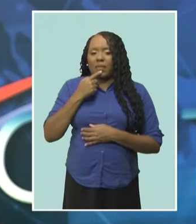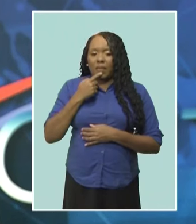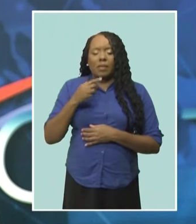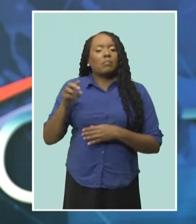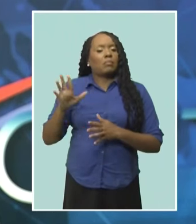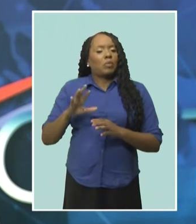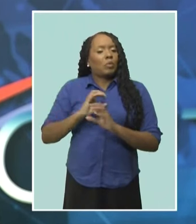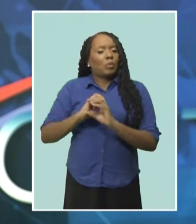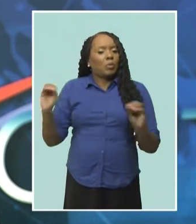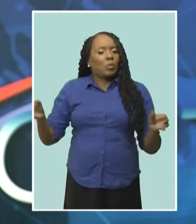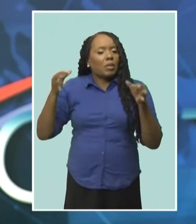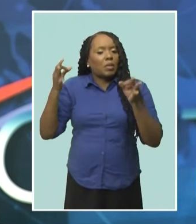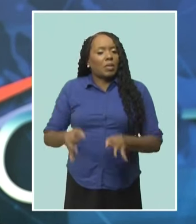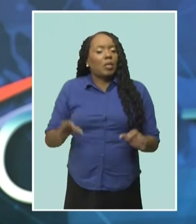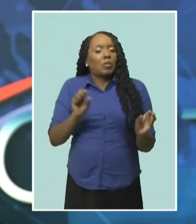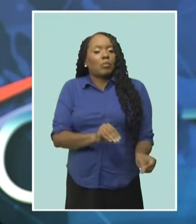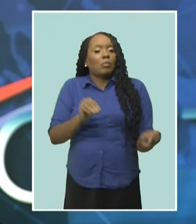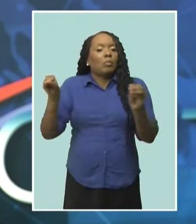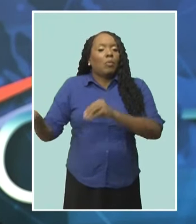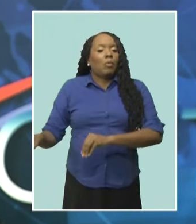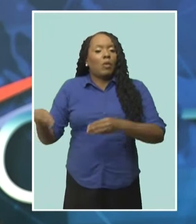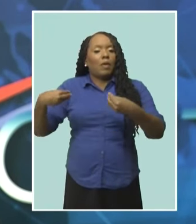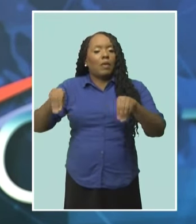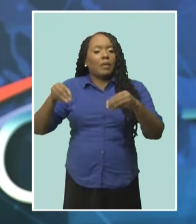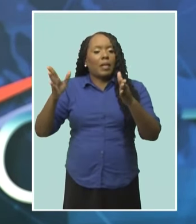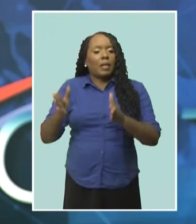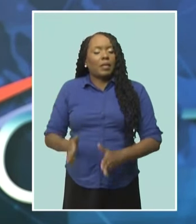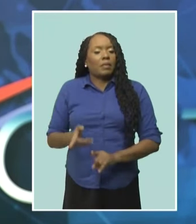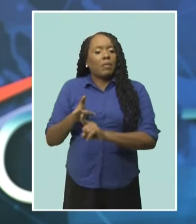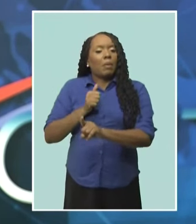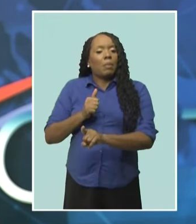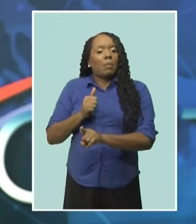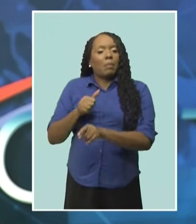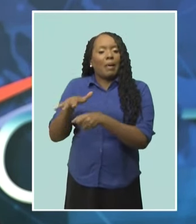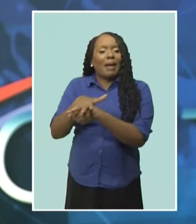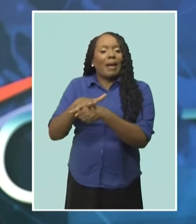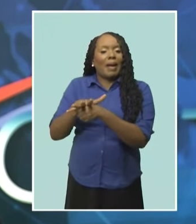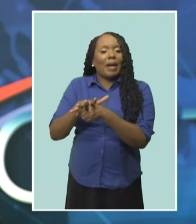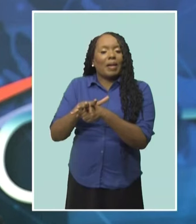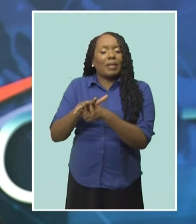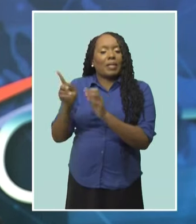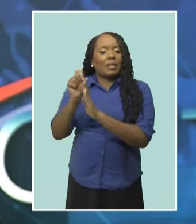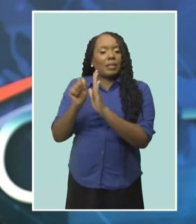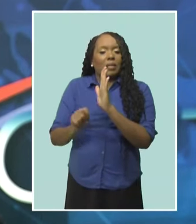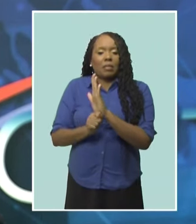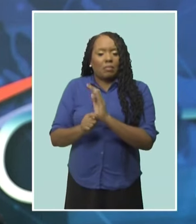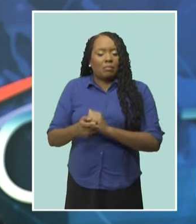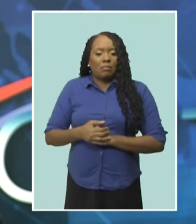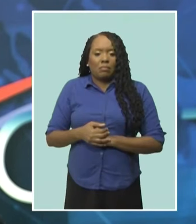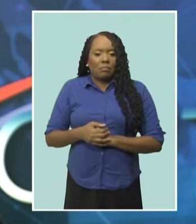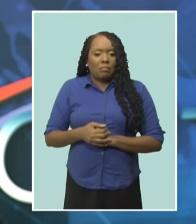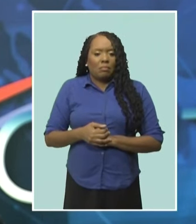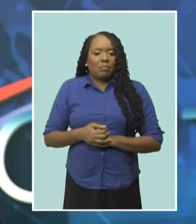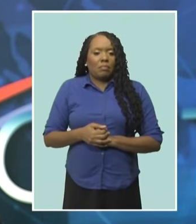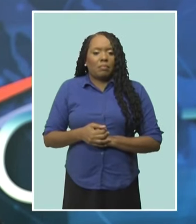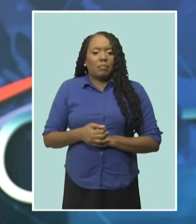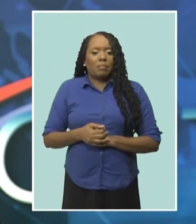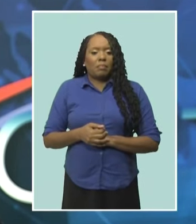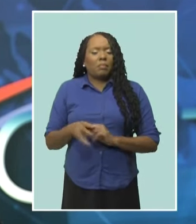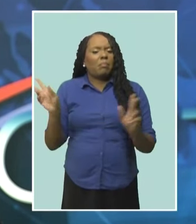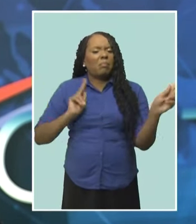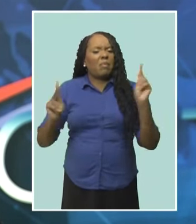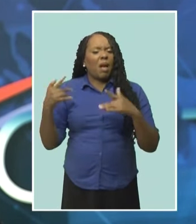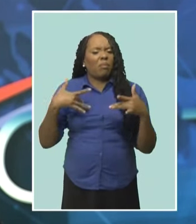has made no decision to remove vendors from the Cheapside Market or anywhere in Bridgetown. His statement follows media